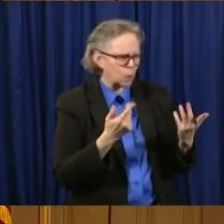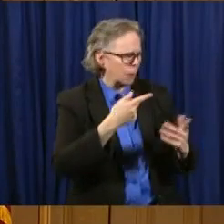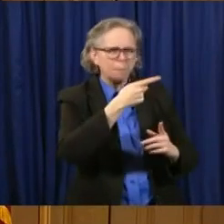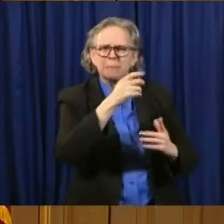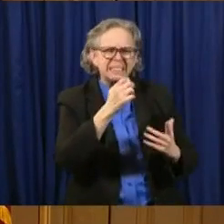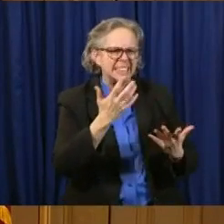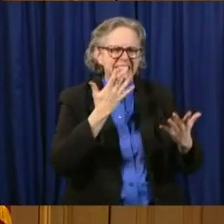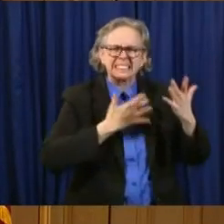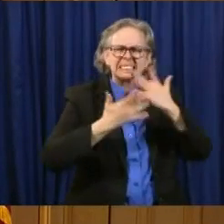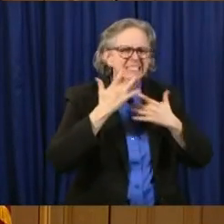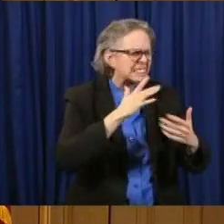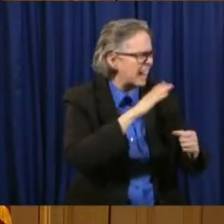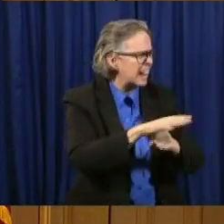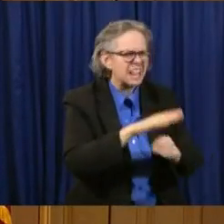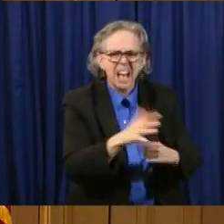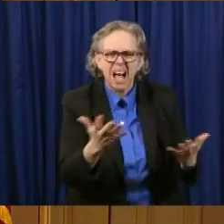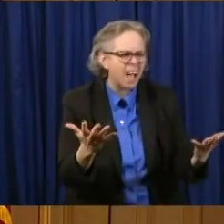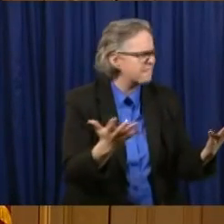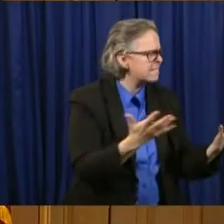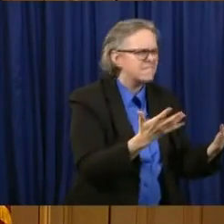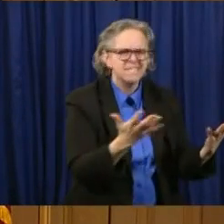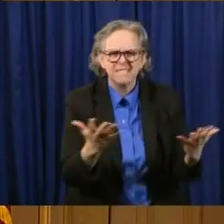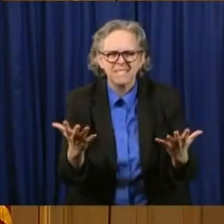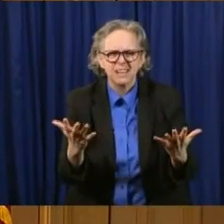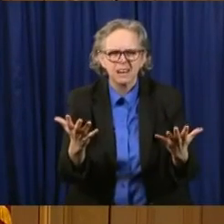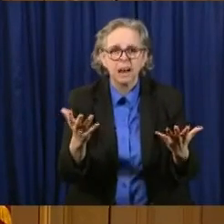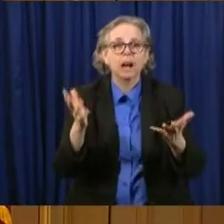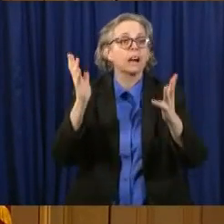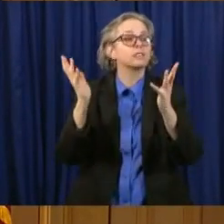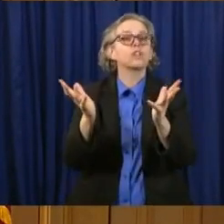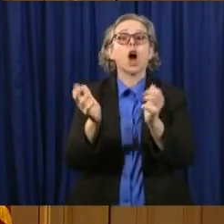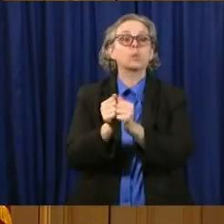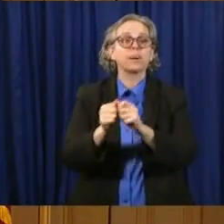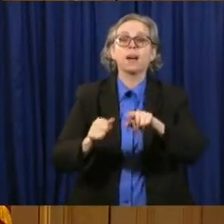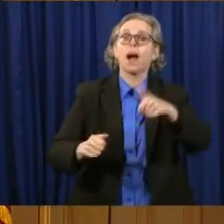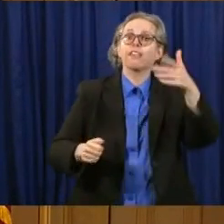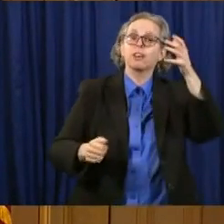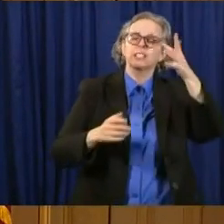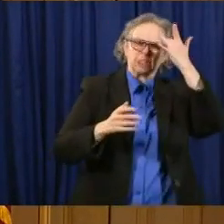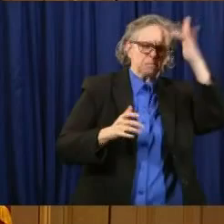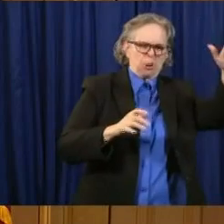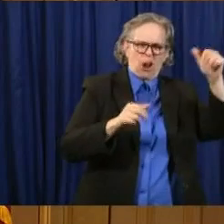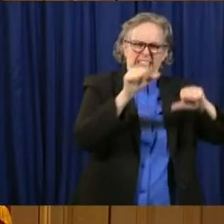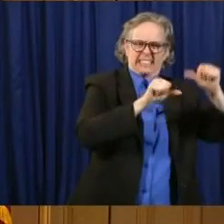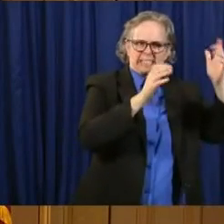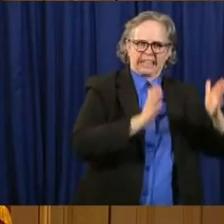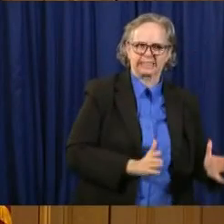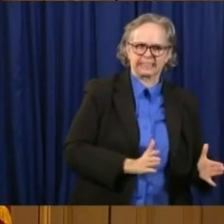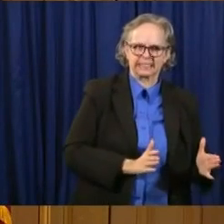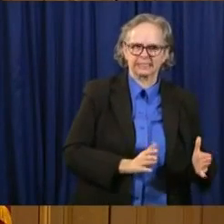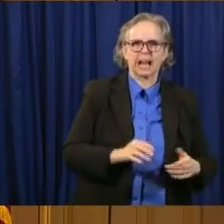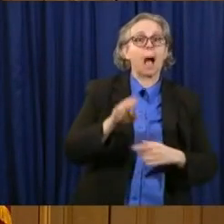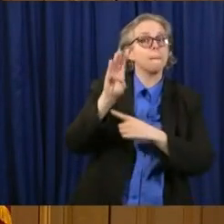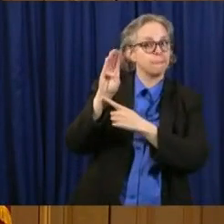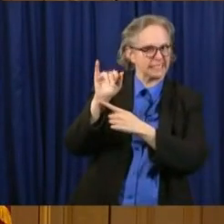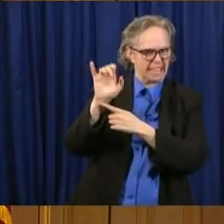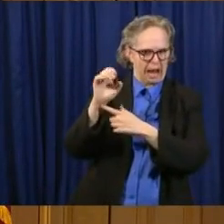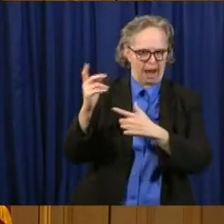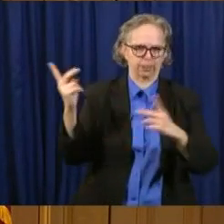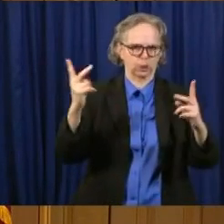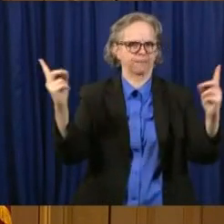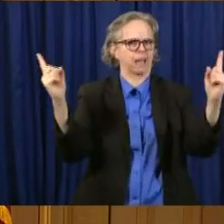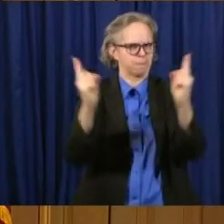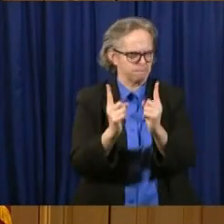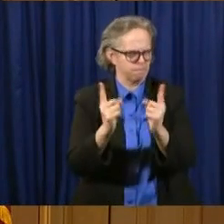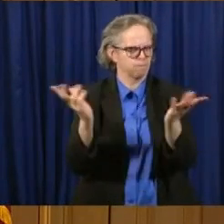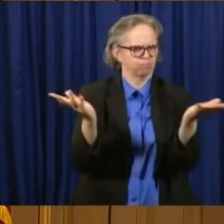scientist at Battelle. That one conversation led to immediate action from both organizations and a new